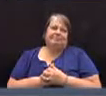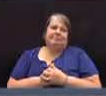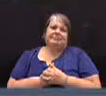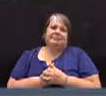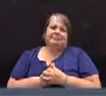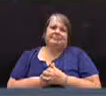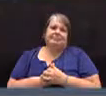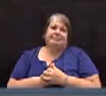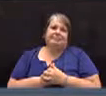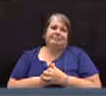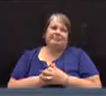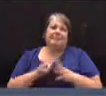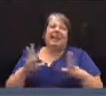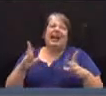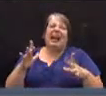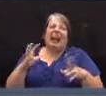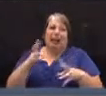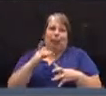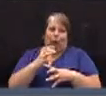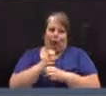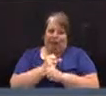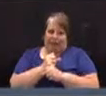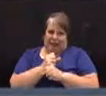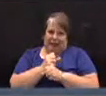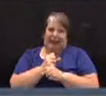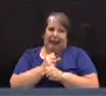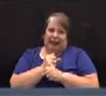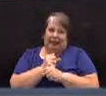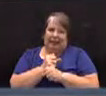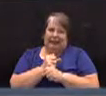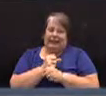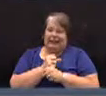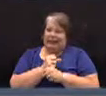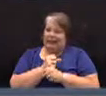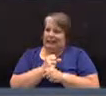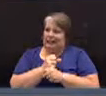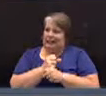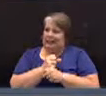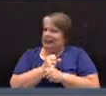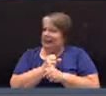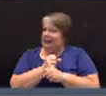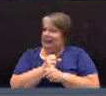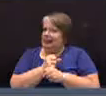in abbreviated form, yes, Mr. Moreland.